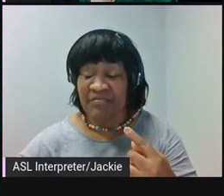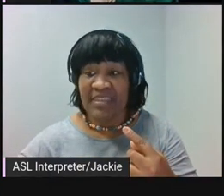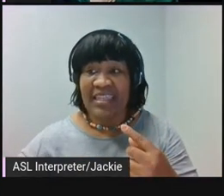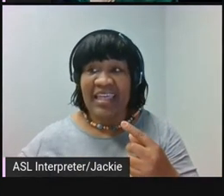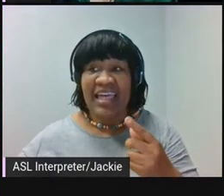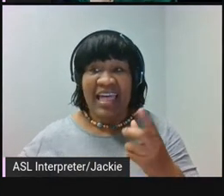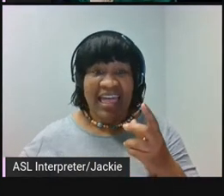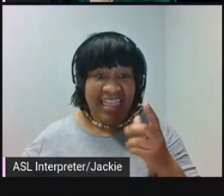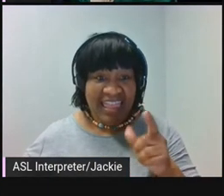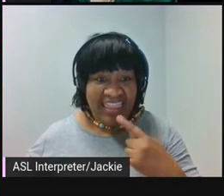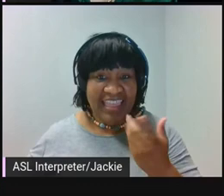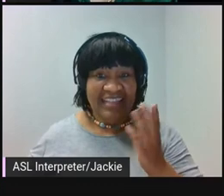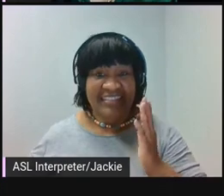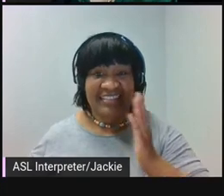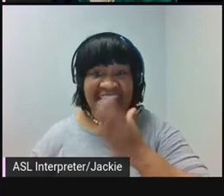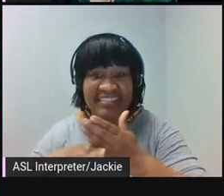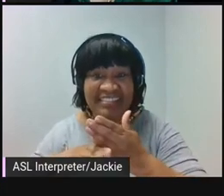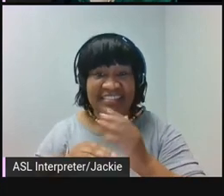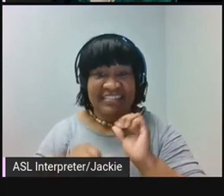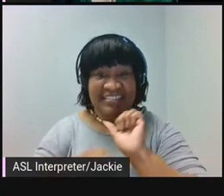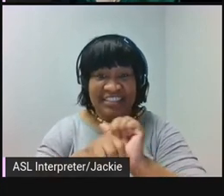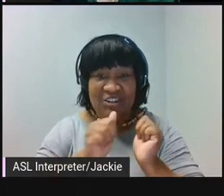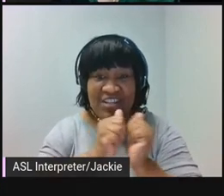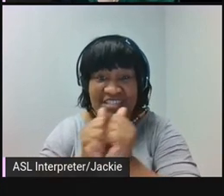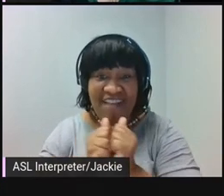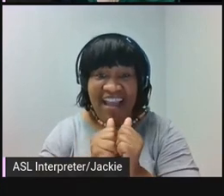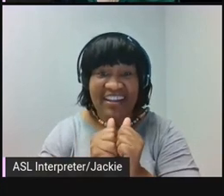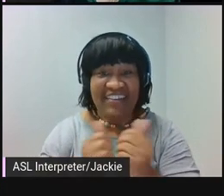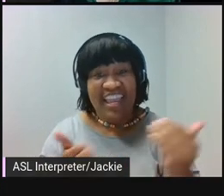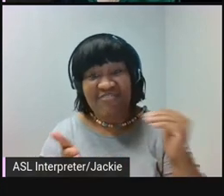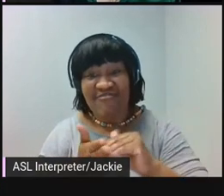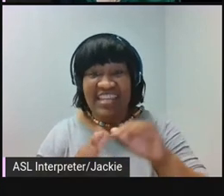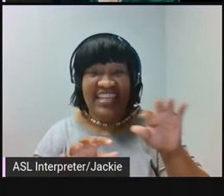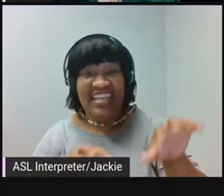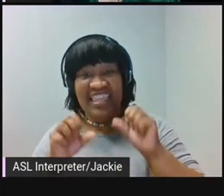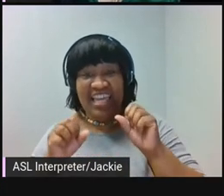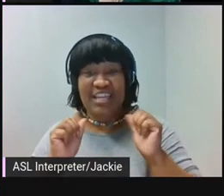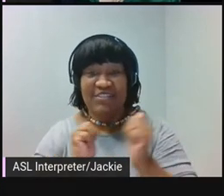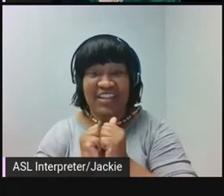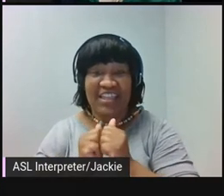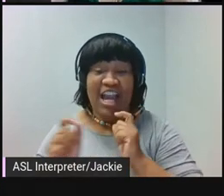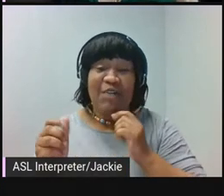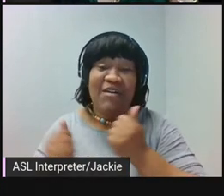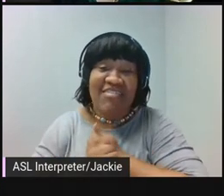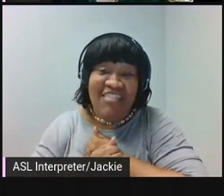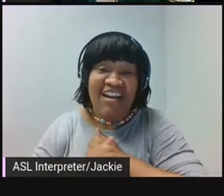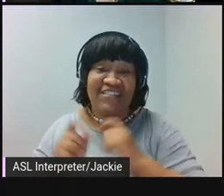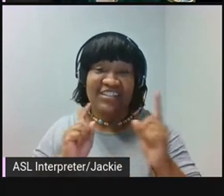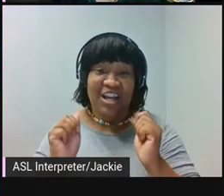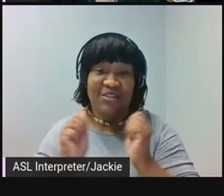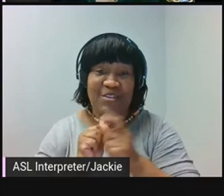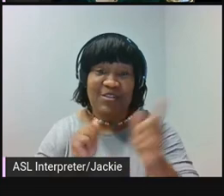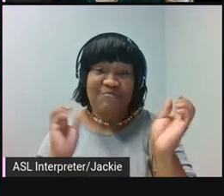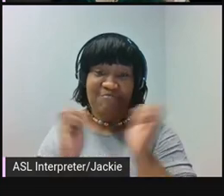Let's interfere, co-conspire, and reclaim together. I'd love to talk more with you about it.